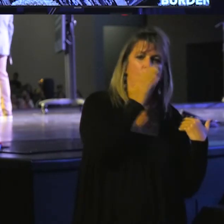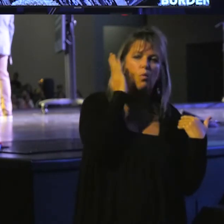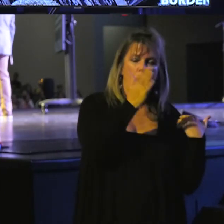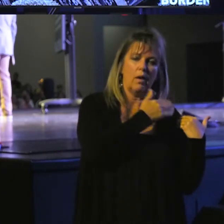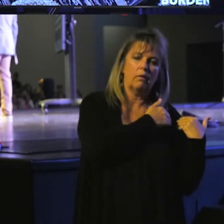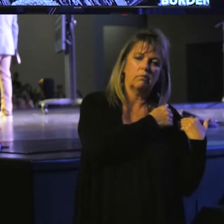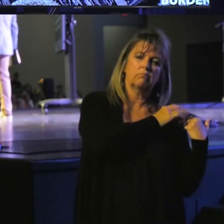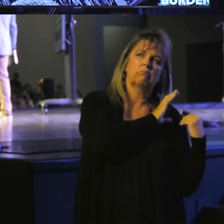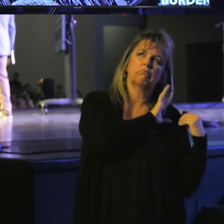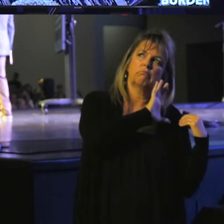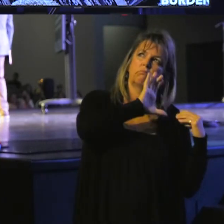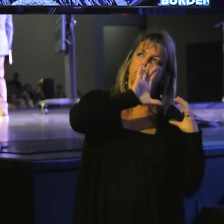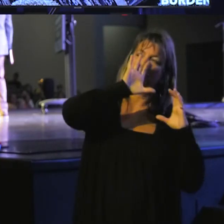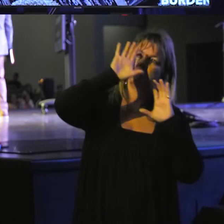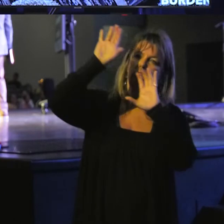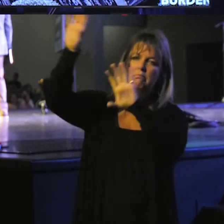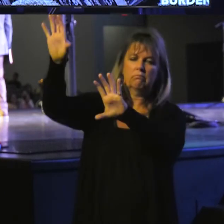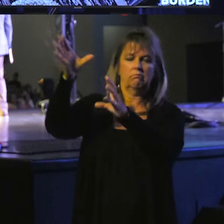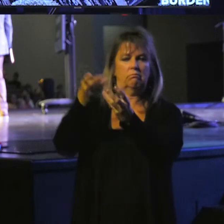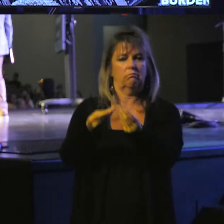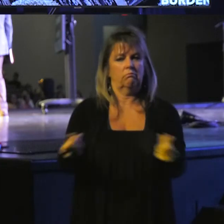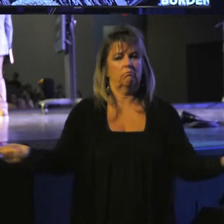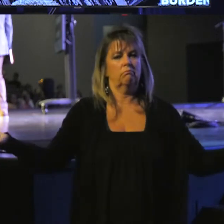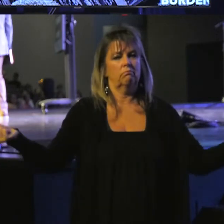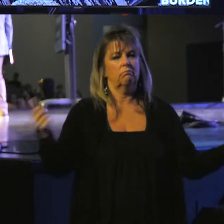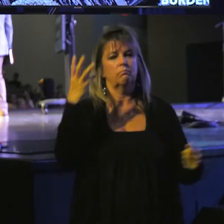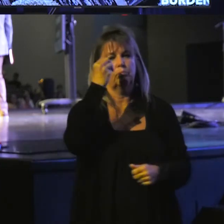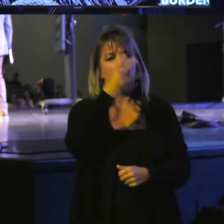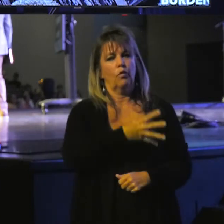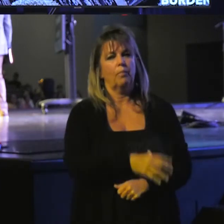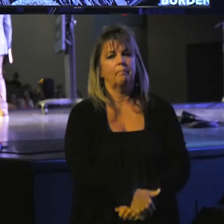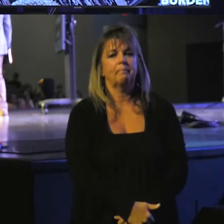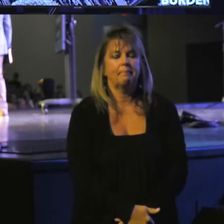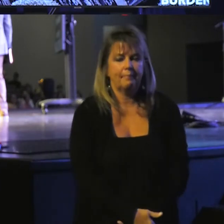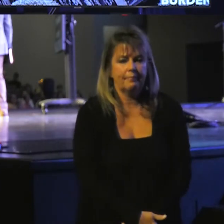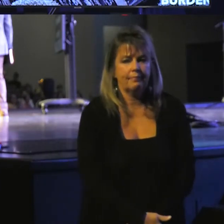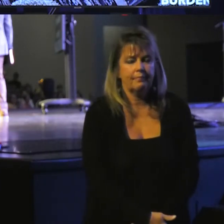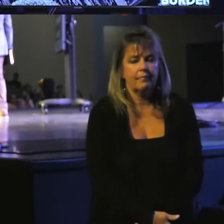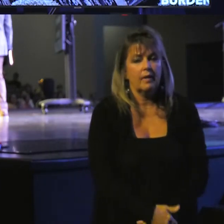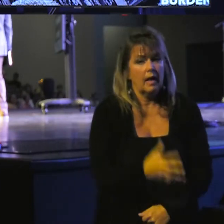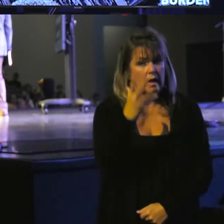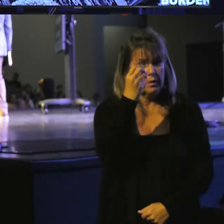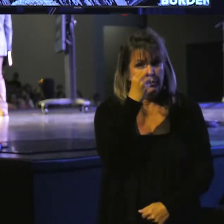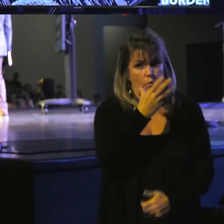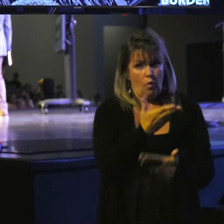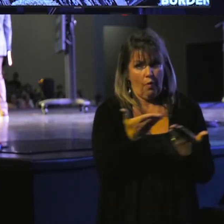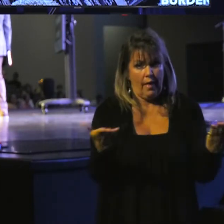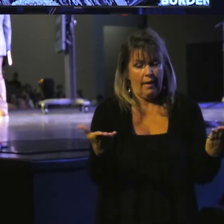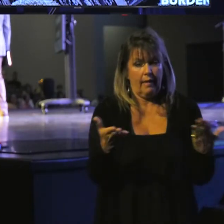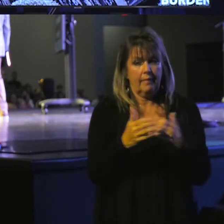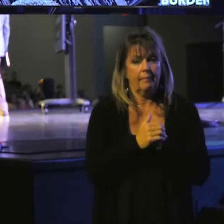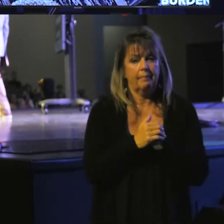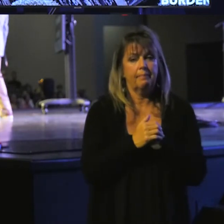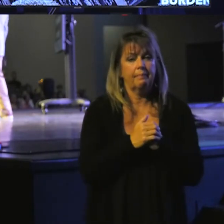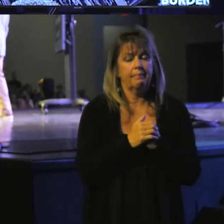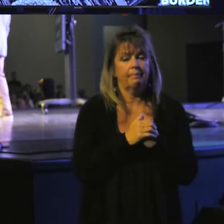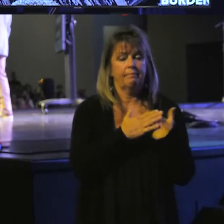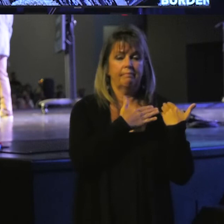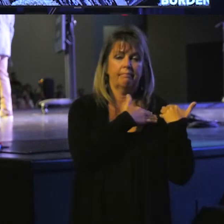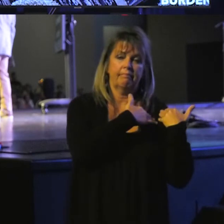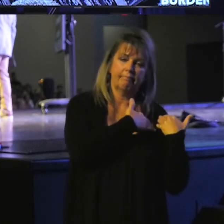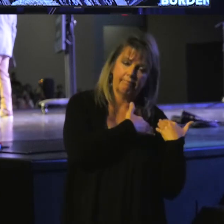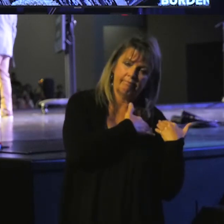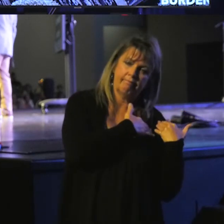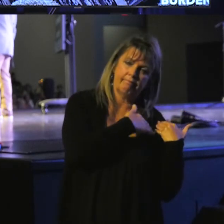be beautiful. It's a beautiful thing to bear a